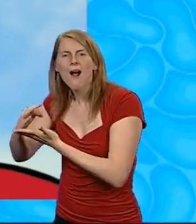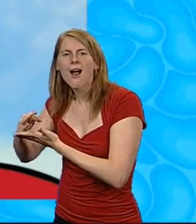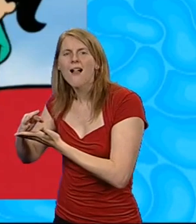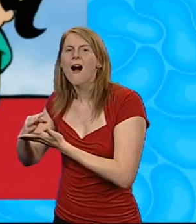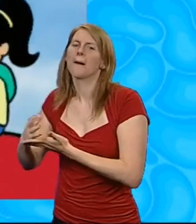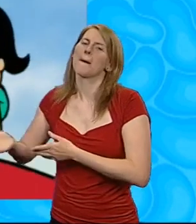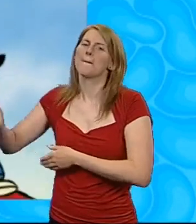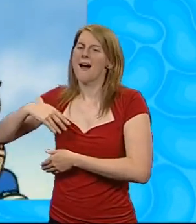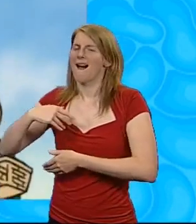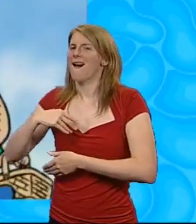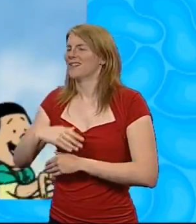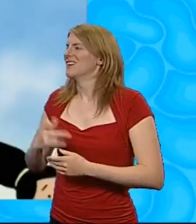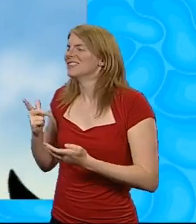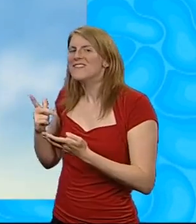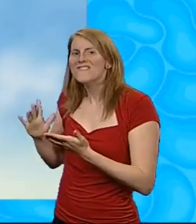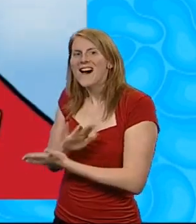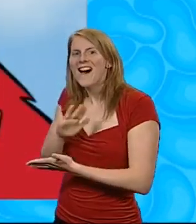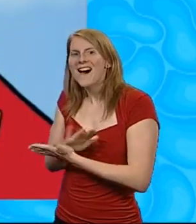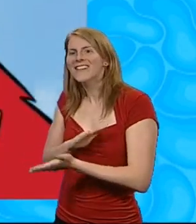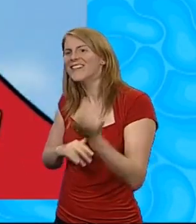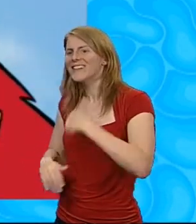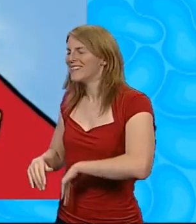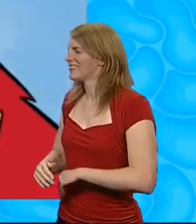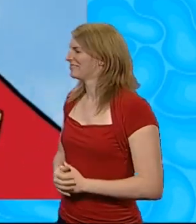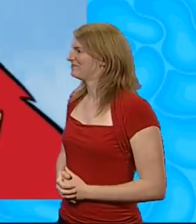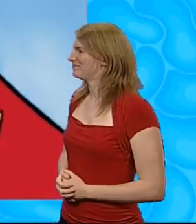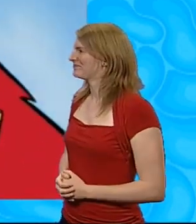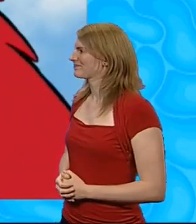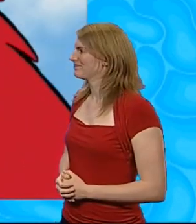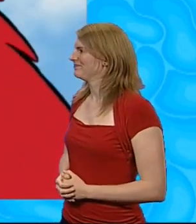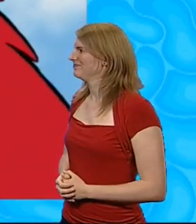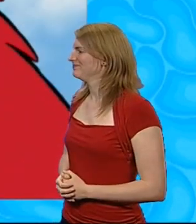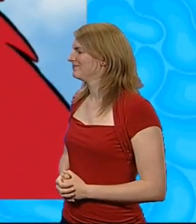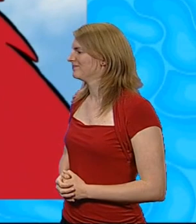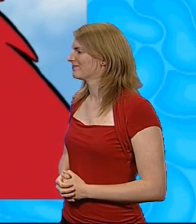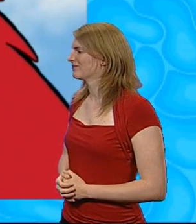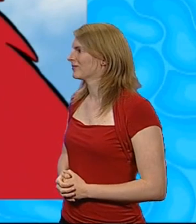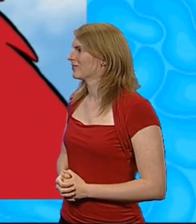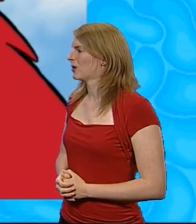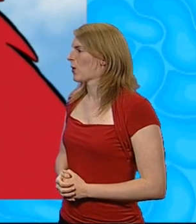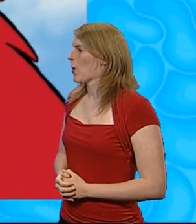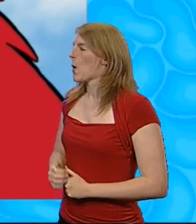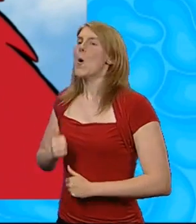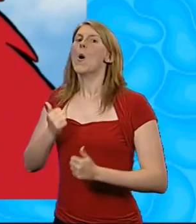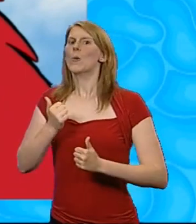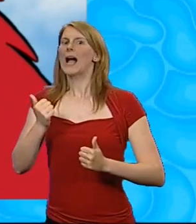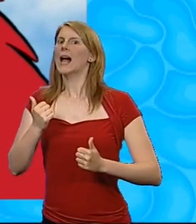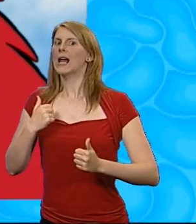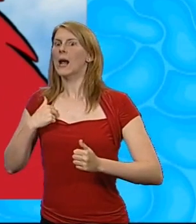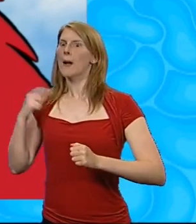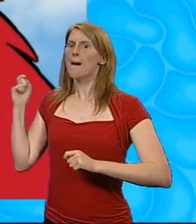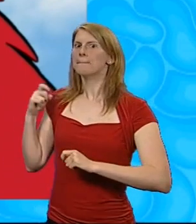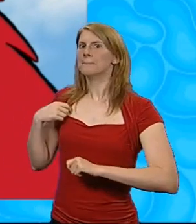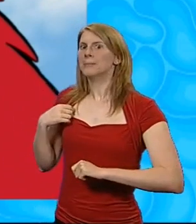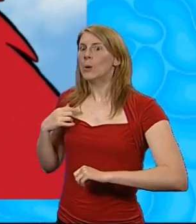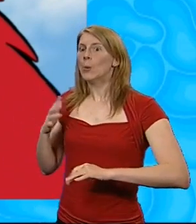Let's go. Whee! Come on, Monique. It's fun. Well, okay. Here I